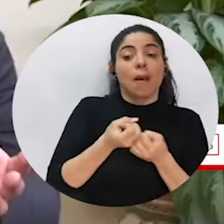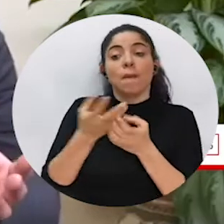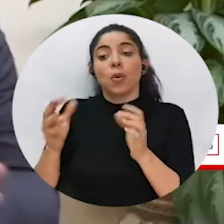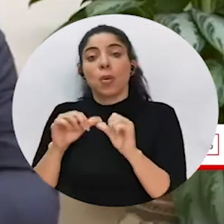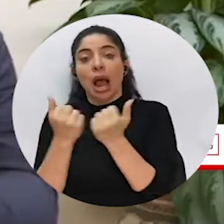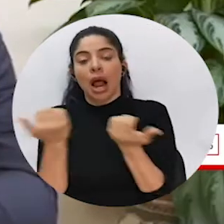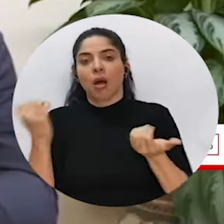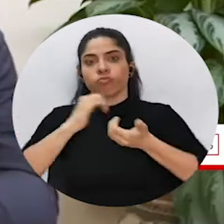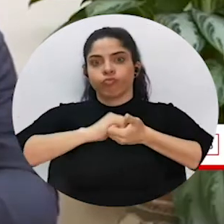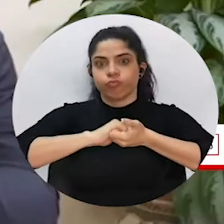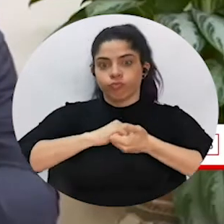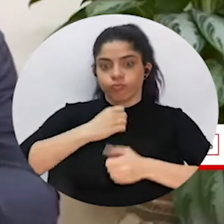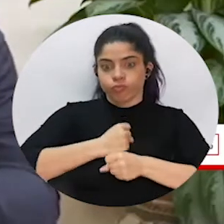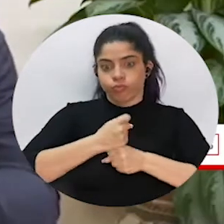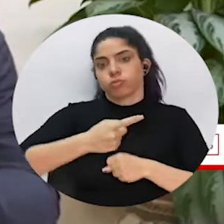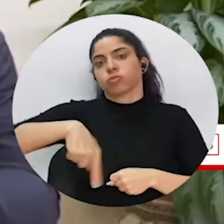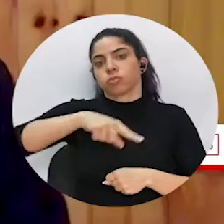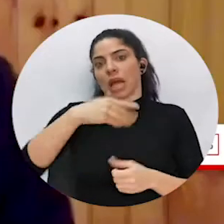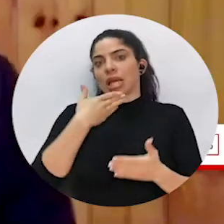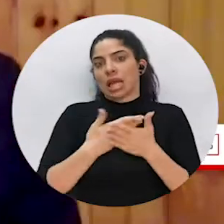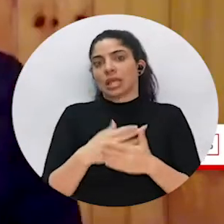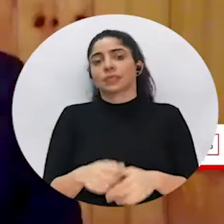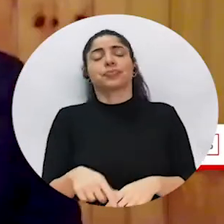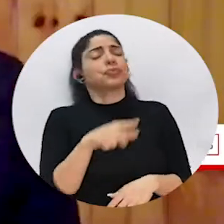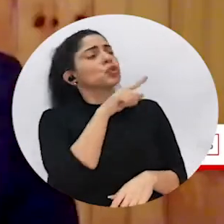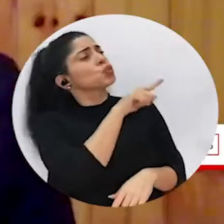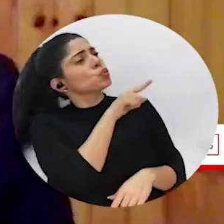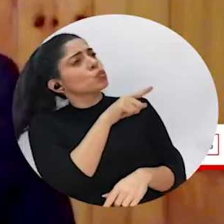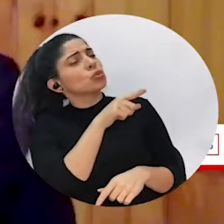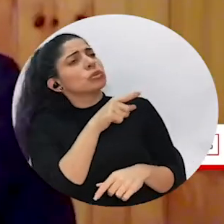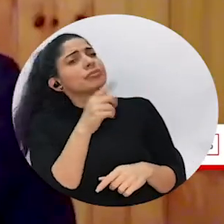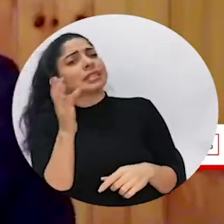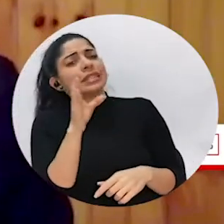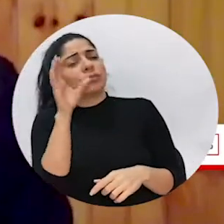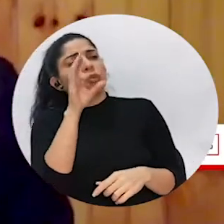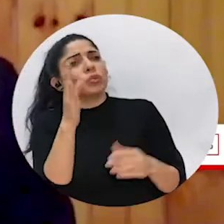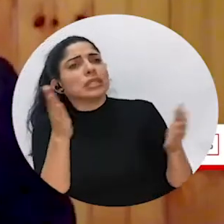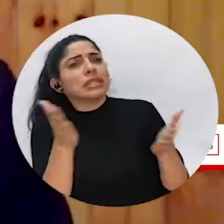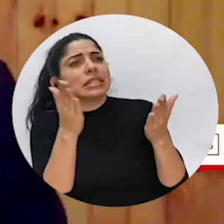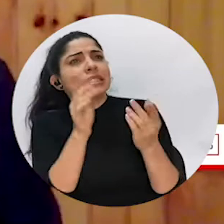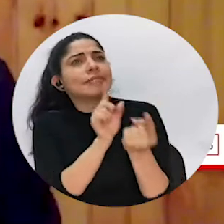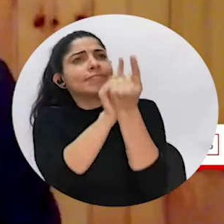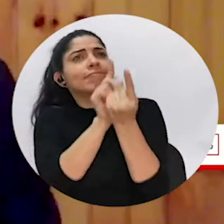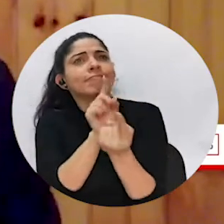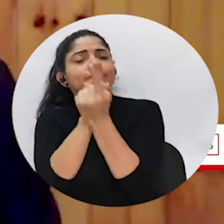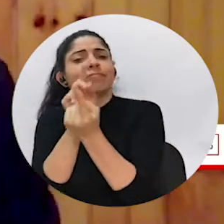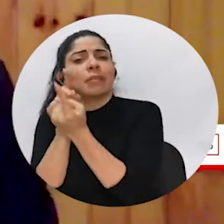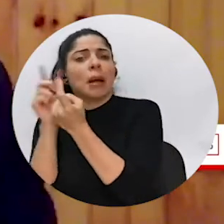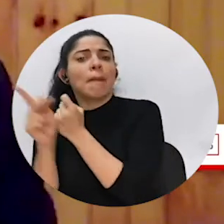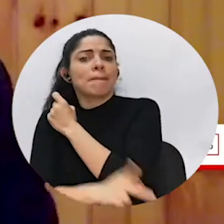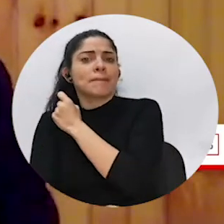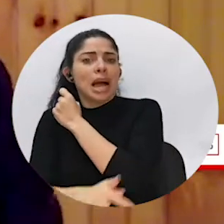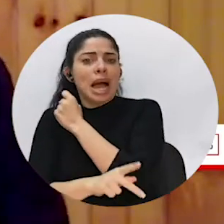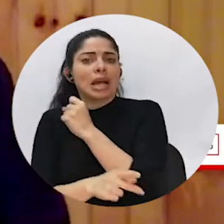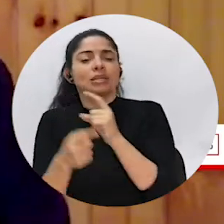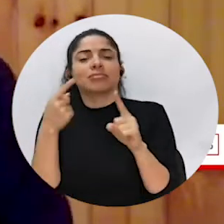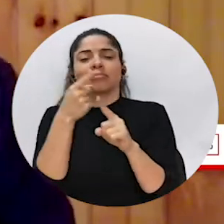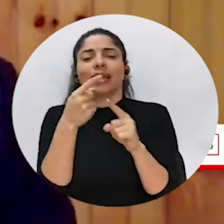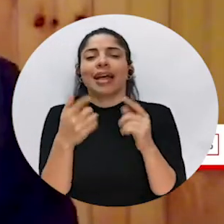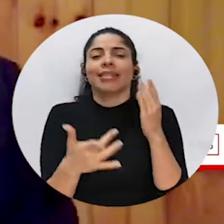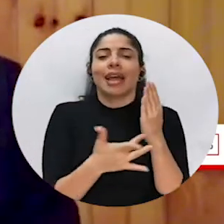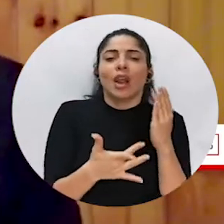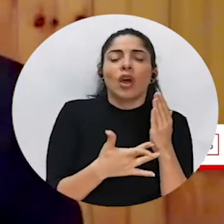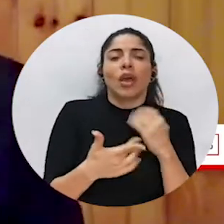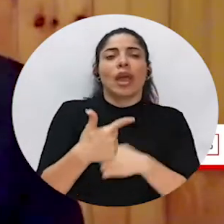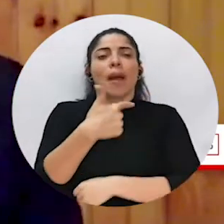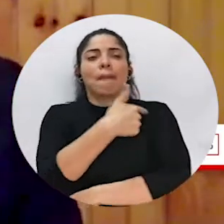private sector and the public sector. You've advocated for a multilateral approach, particularly with regard